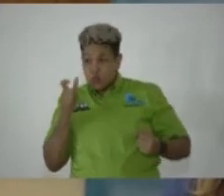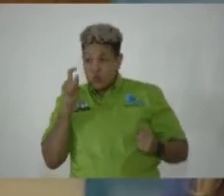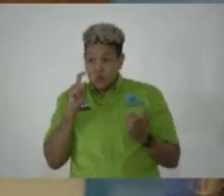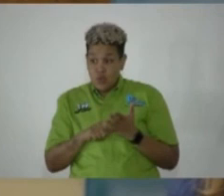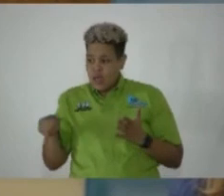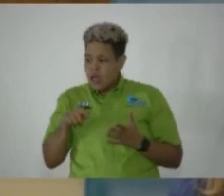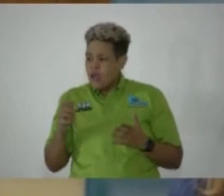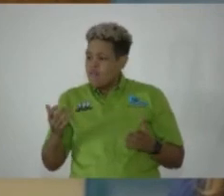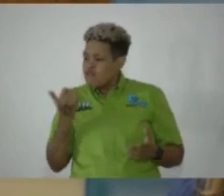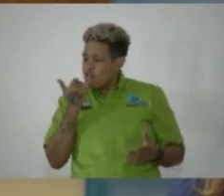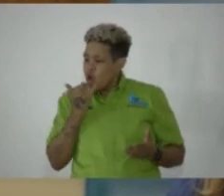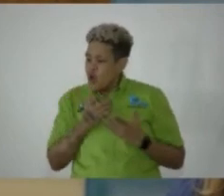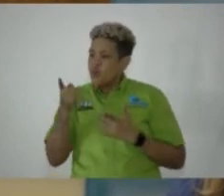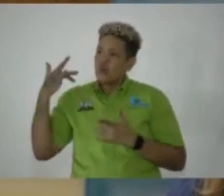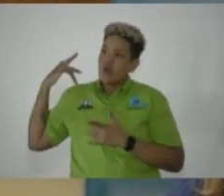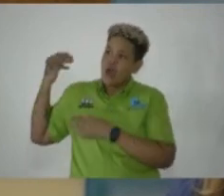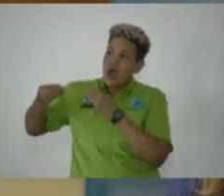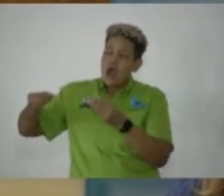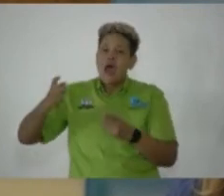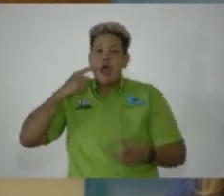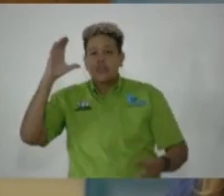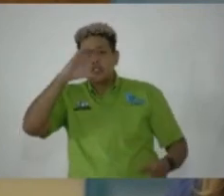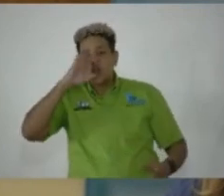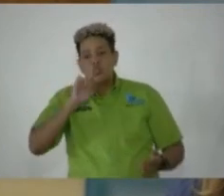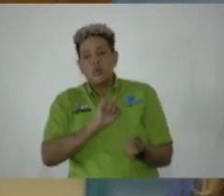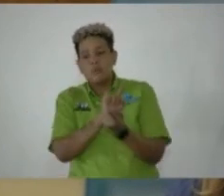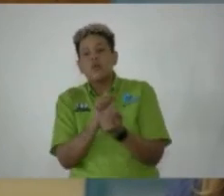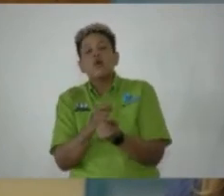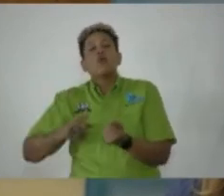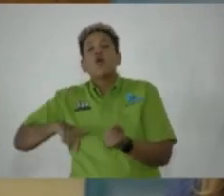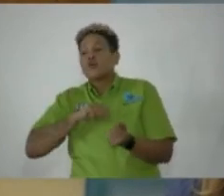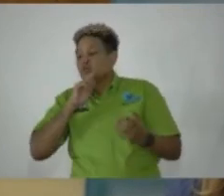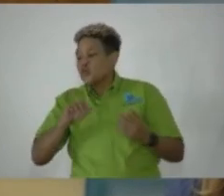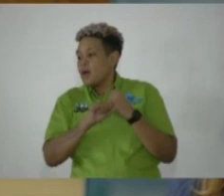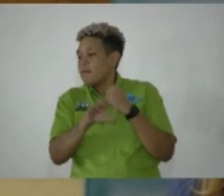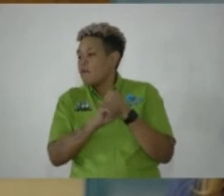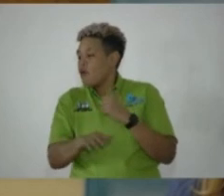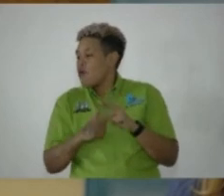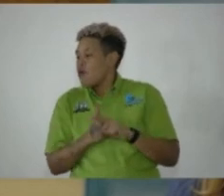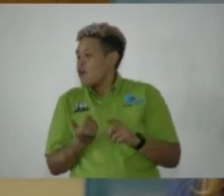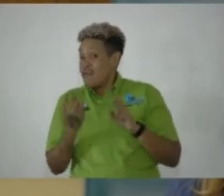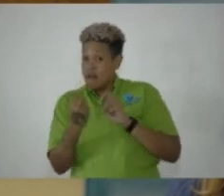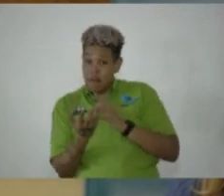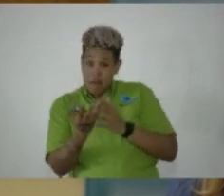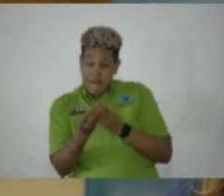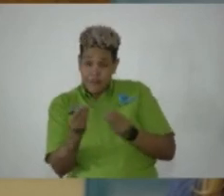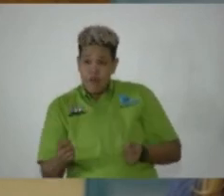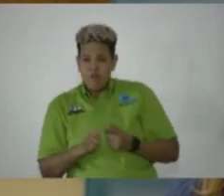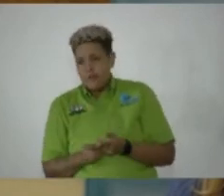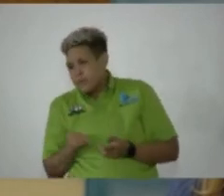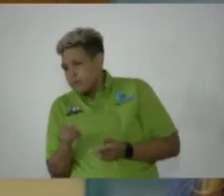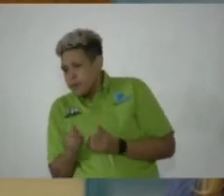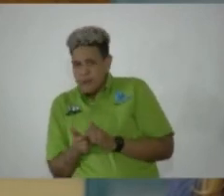committed by their ancestors, have sought to meet with us to promote remediation and reconciliation.